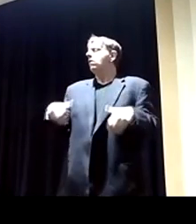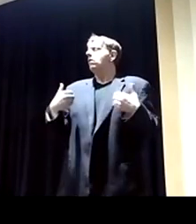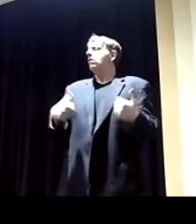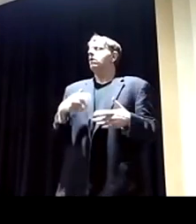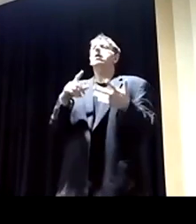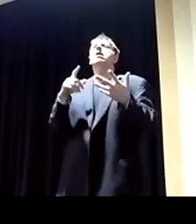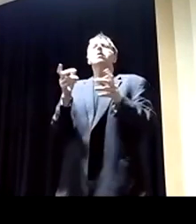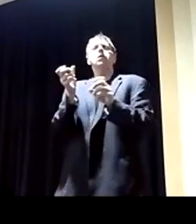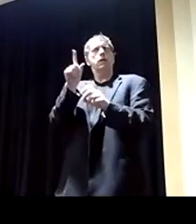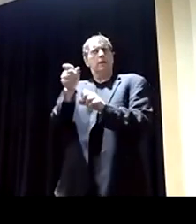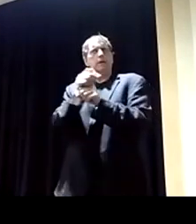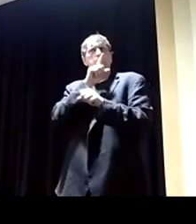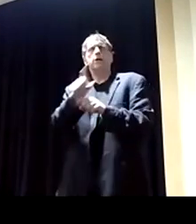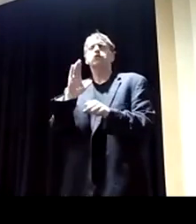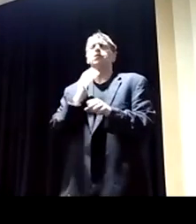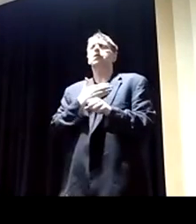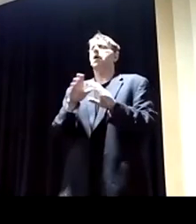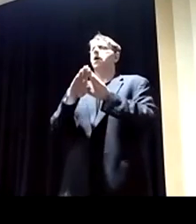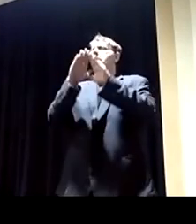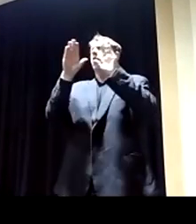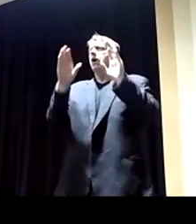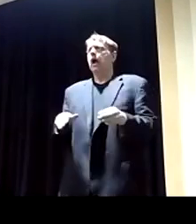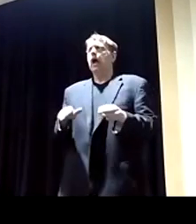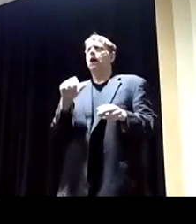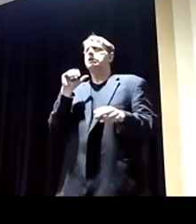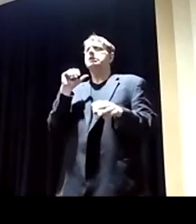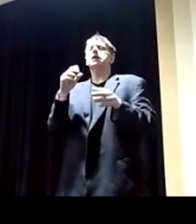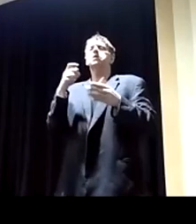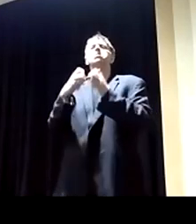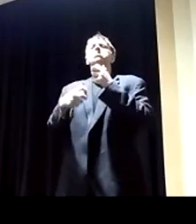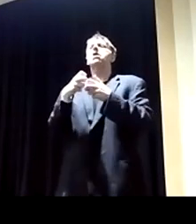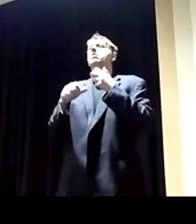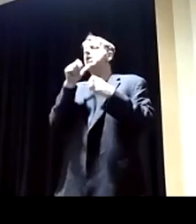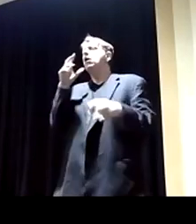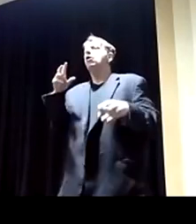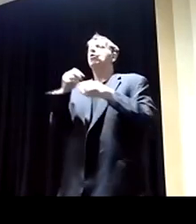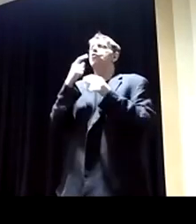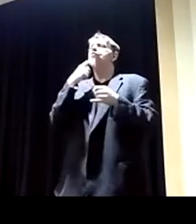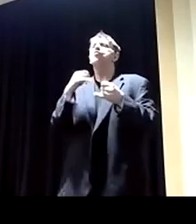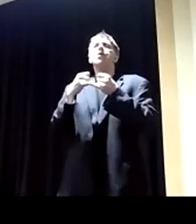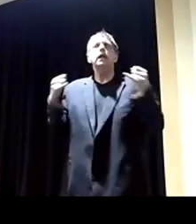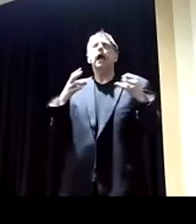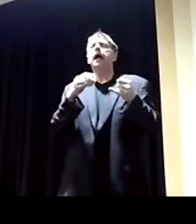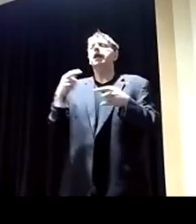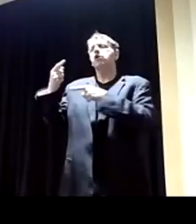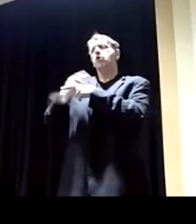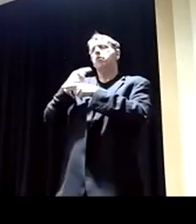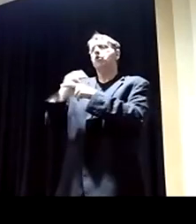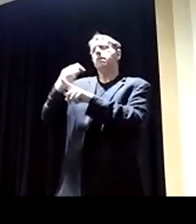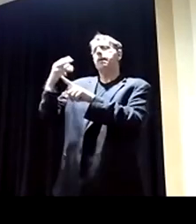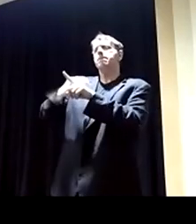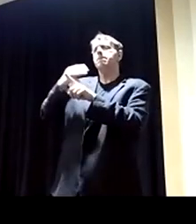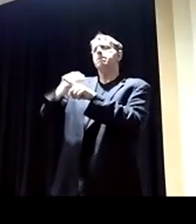make sure that our housing stock is not redlined and we have to make sure that there are appropriate mortgages and protections in place to prevent